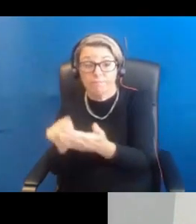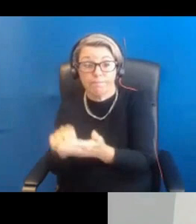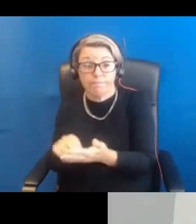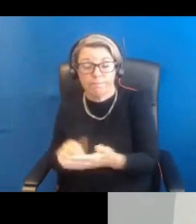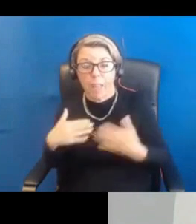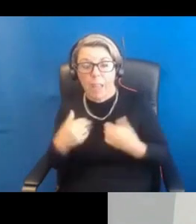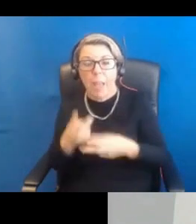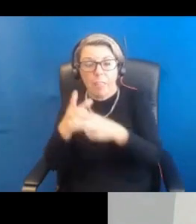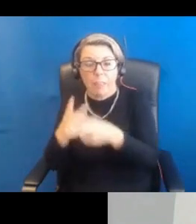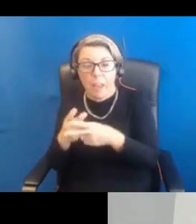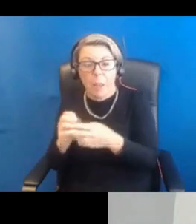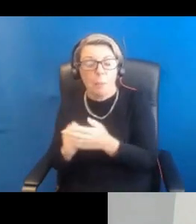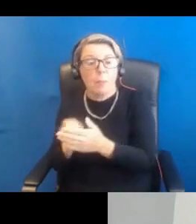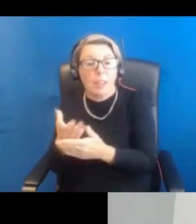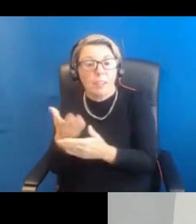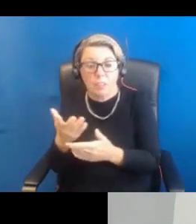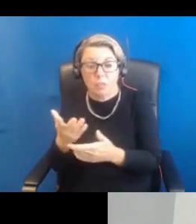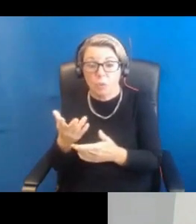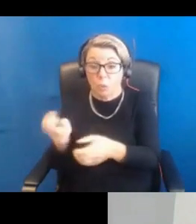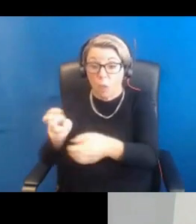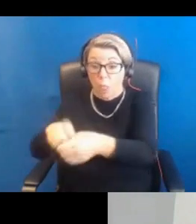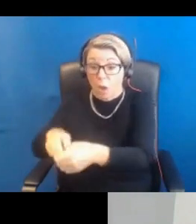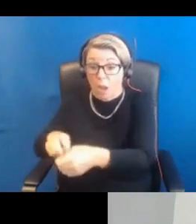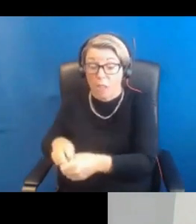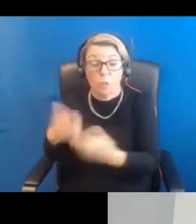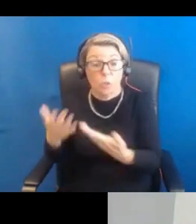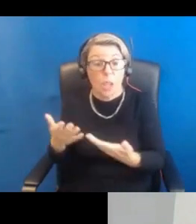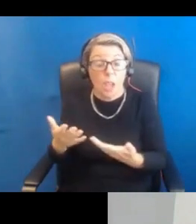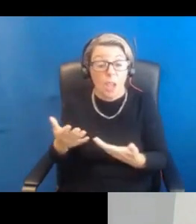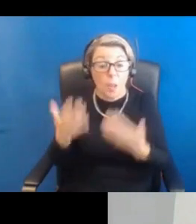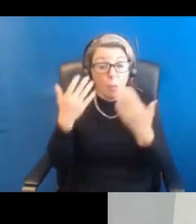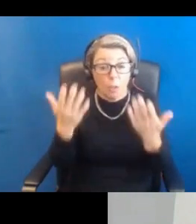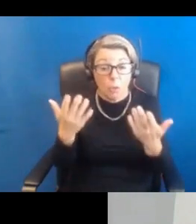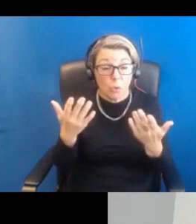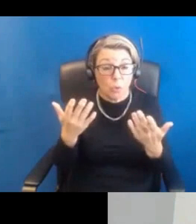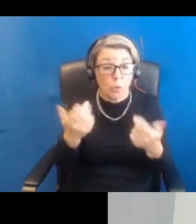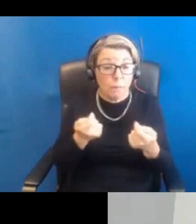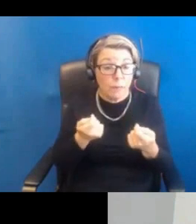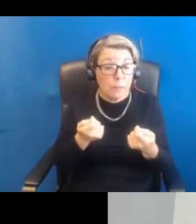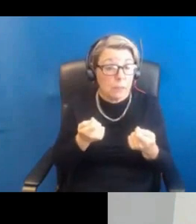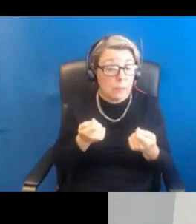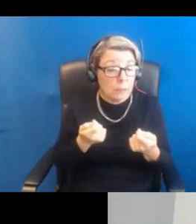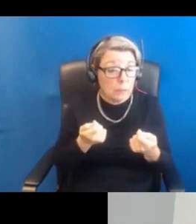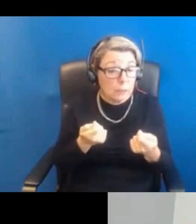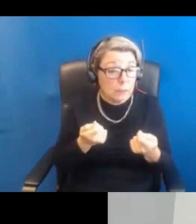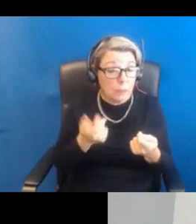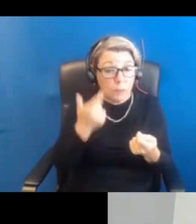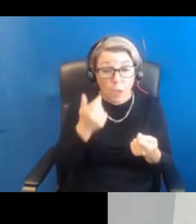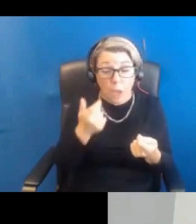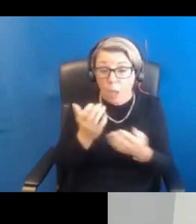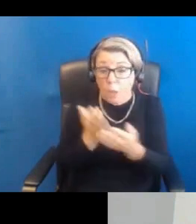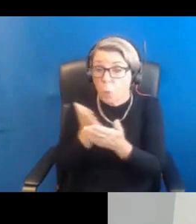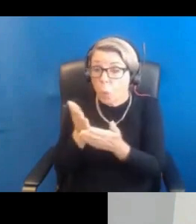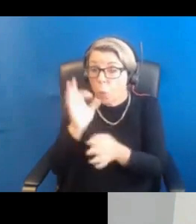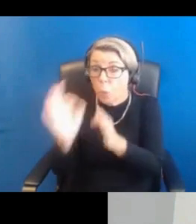have also tuned into the webinar. And I don't know whether there's a facility, Irene, for Colin to go through the